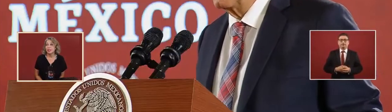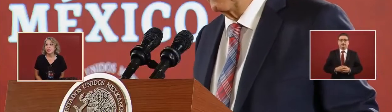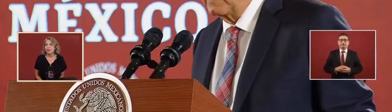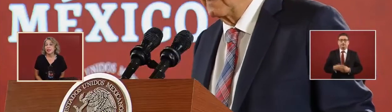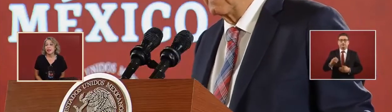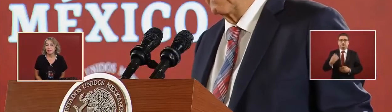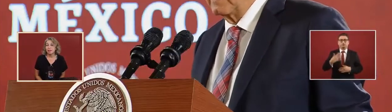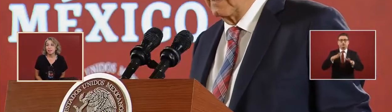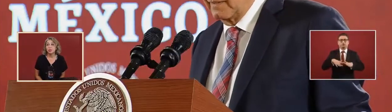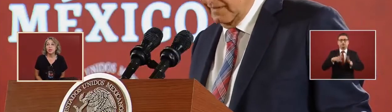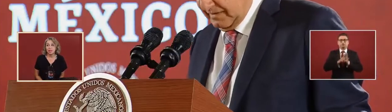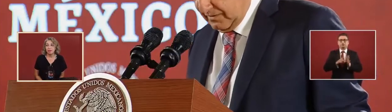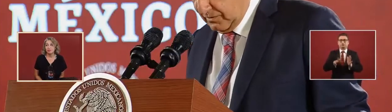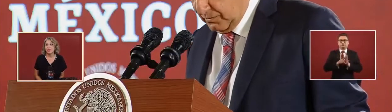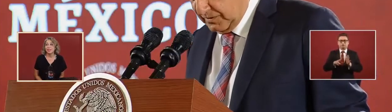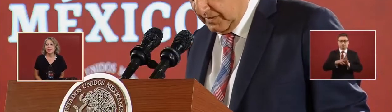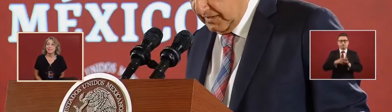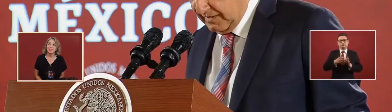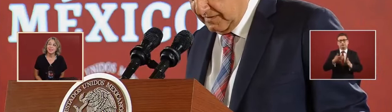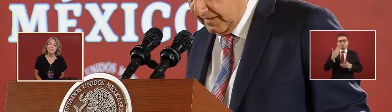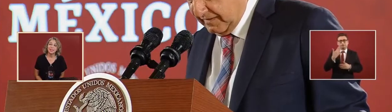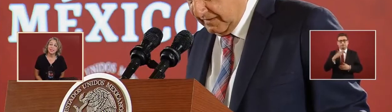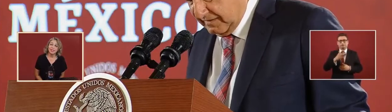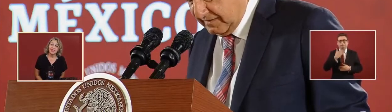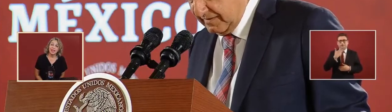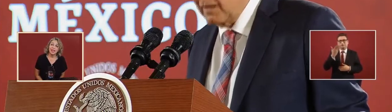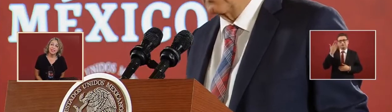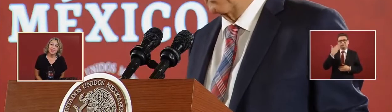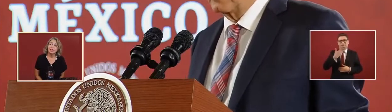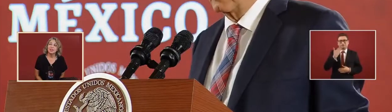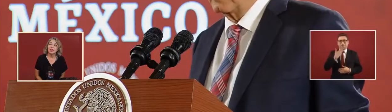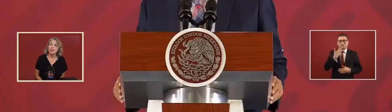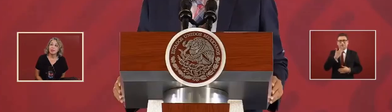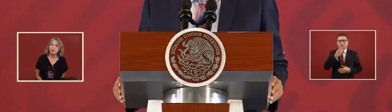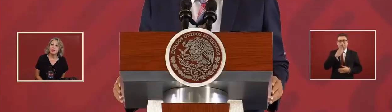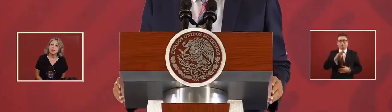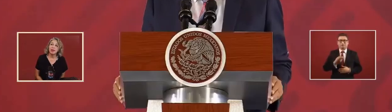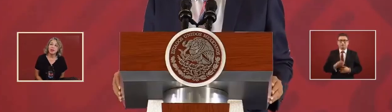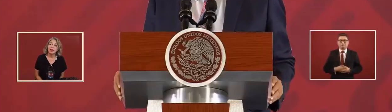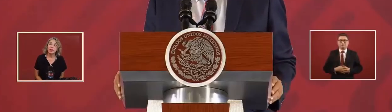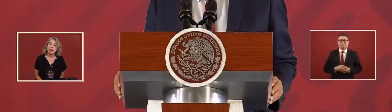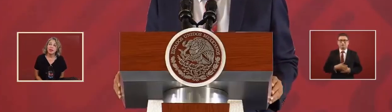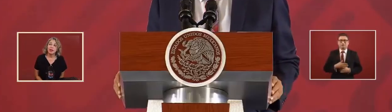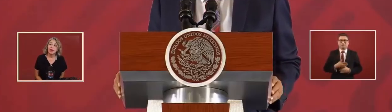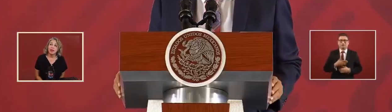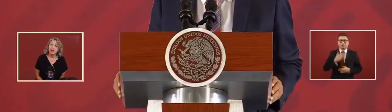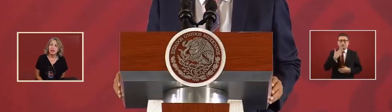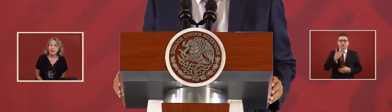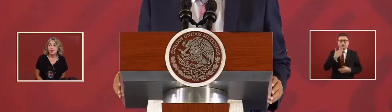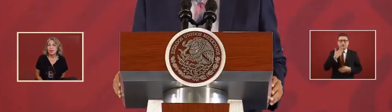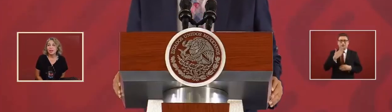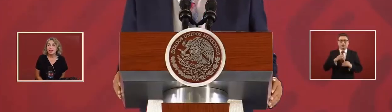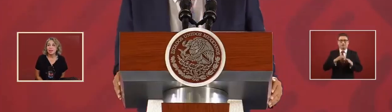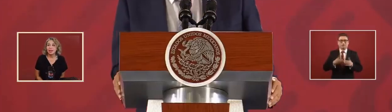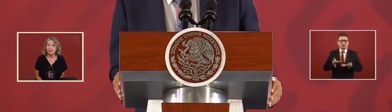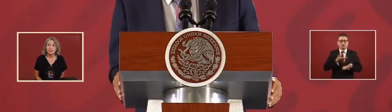as they used to call it before. Now we call it a circular dialogue.